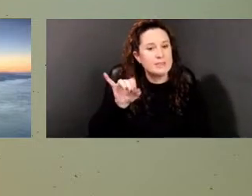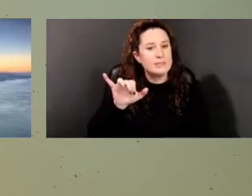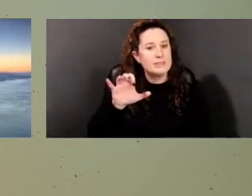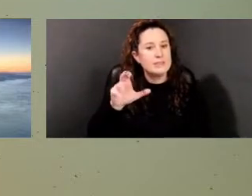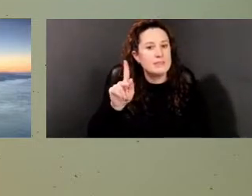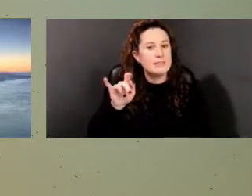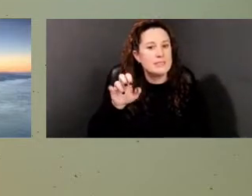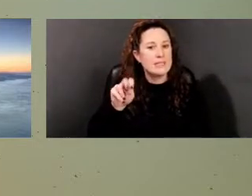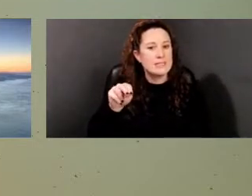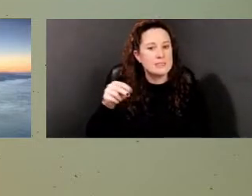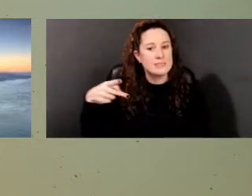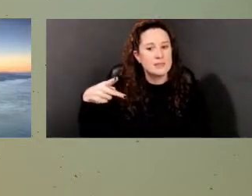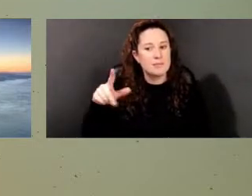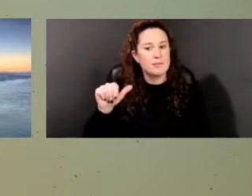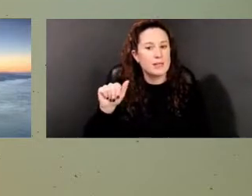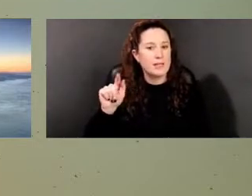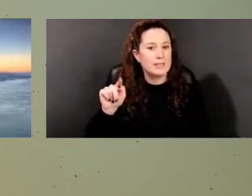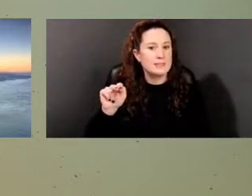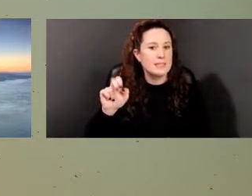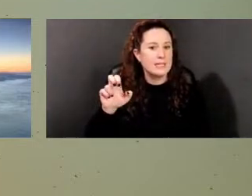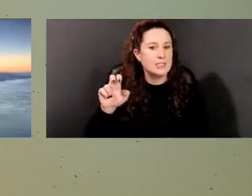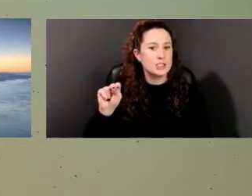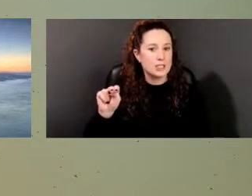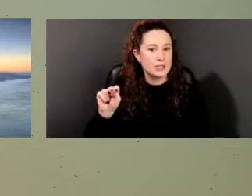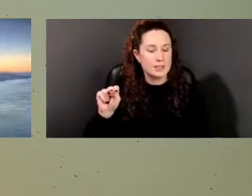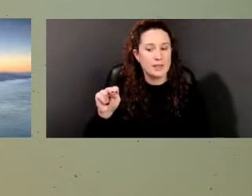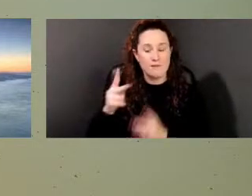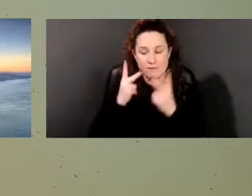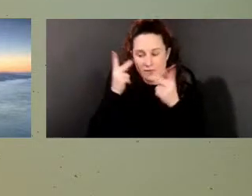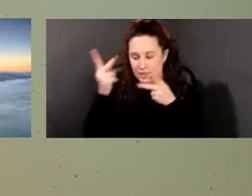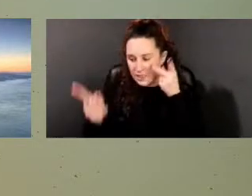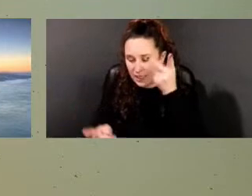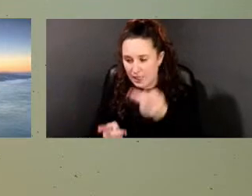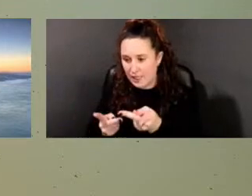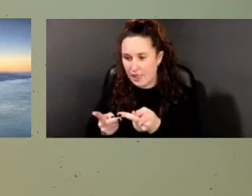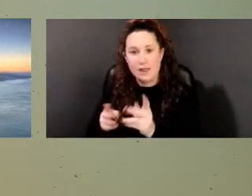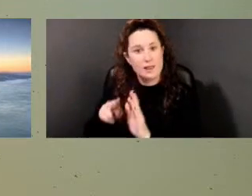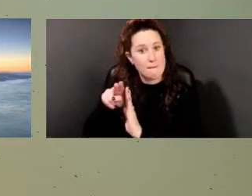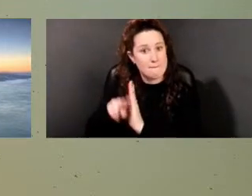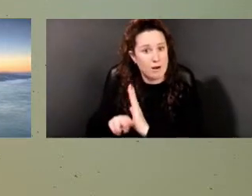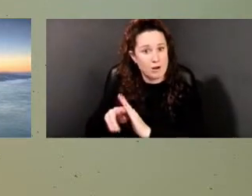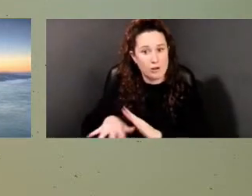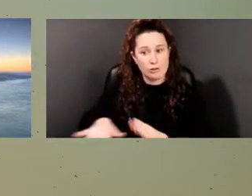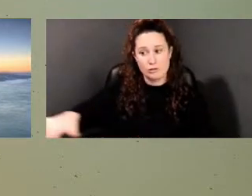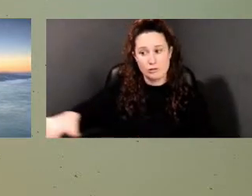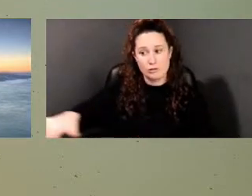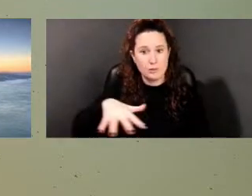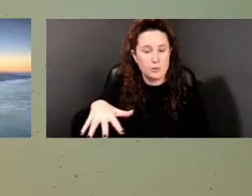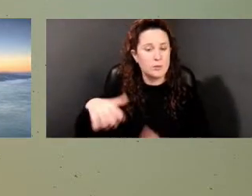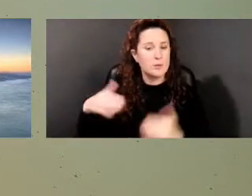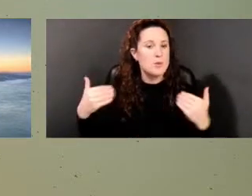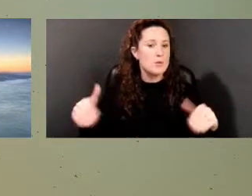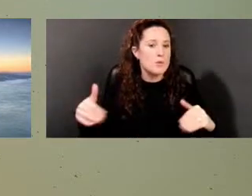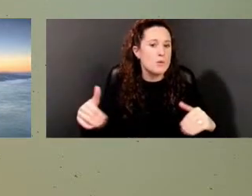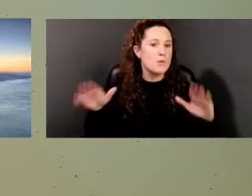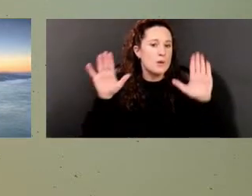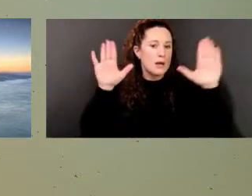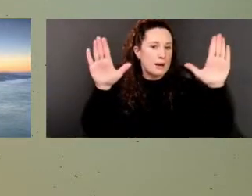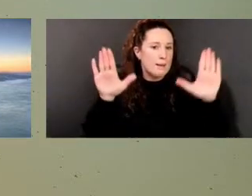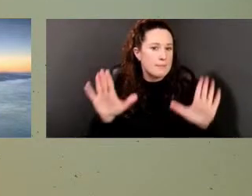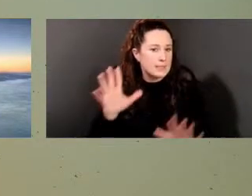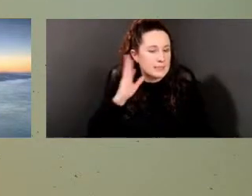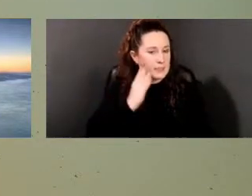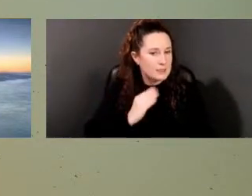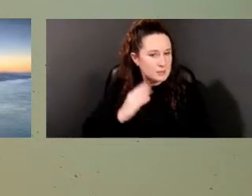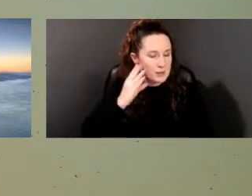burial site was really, um, an amazing experience for me. You know,